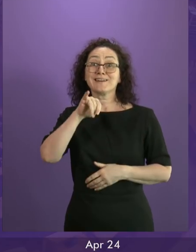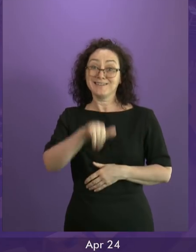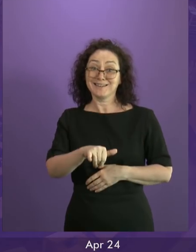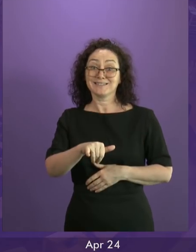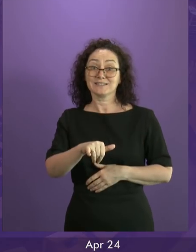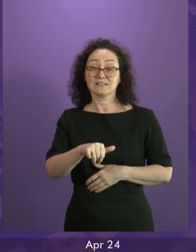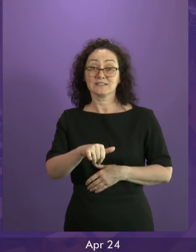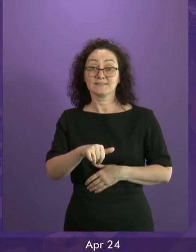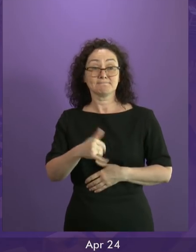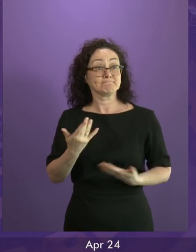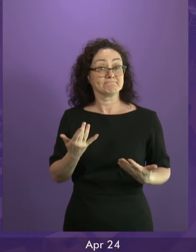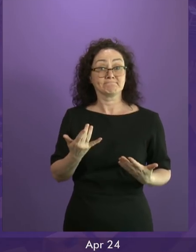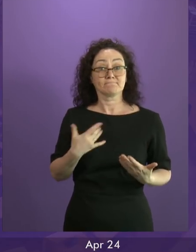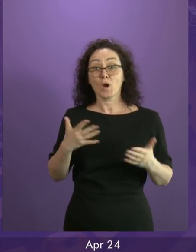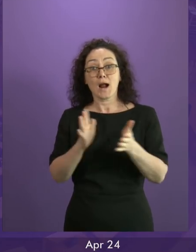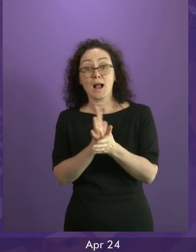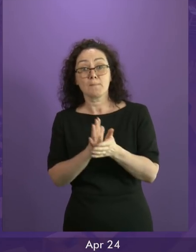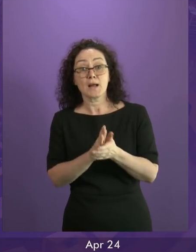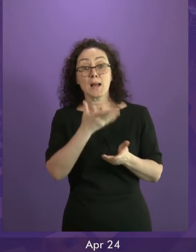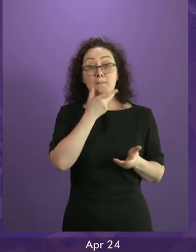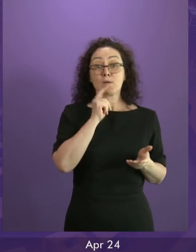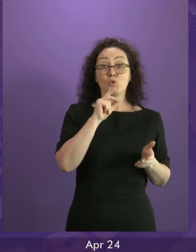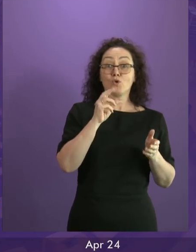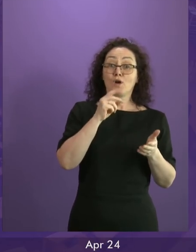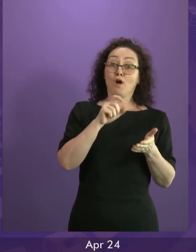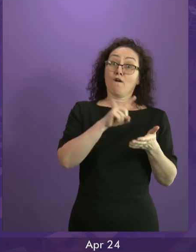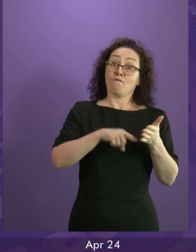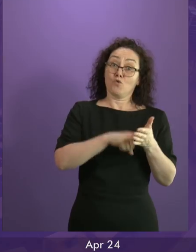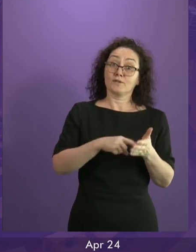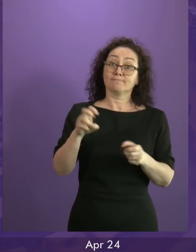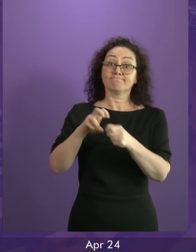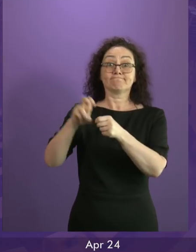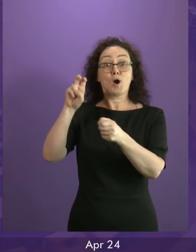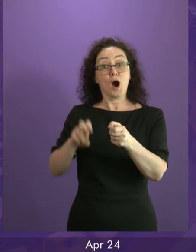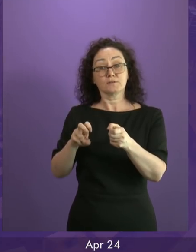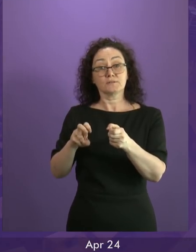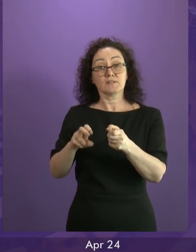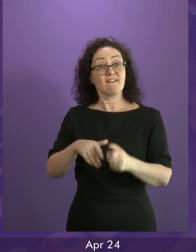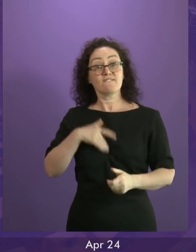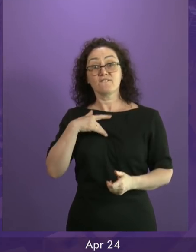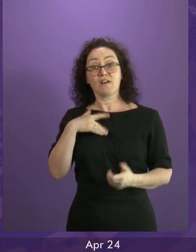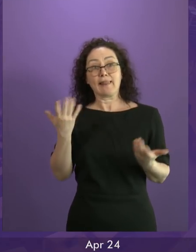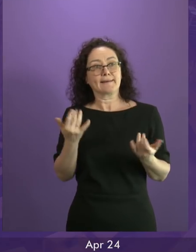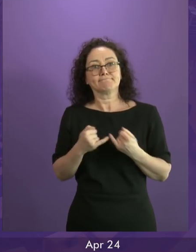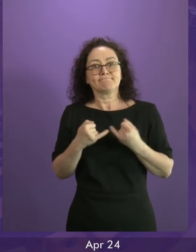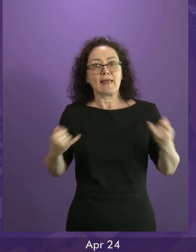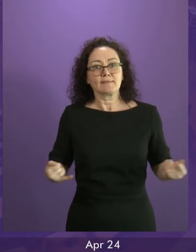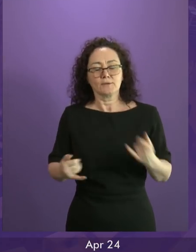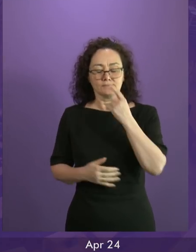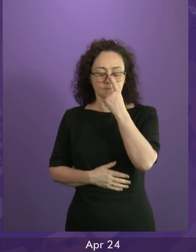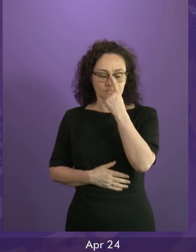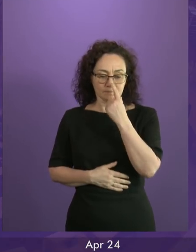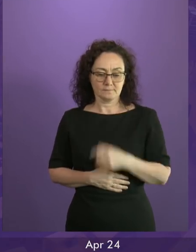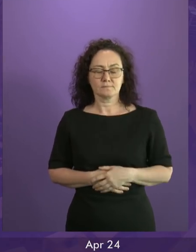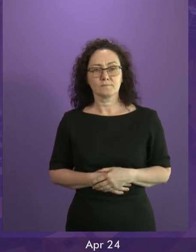broken and faith in democracy has been damaged. Throughout all of this, the Scottish Government and our party colleagues